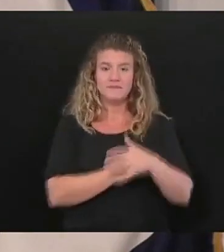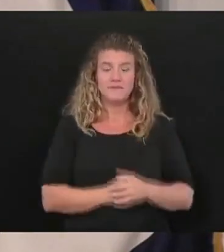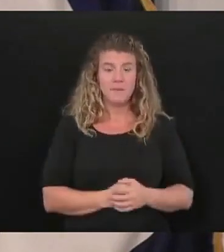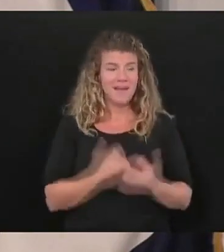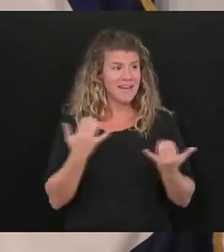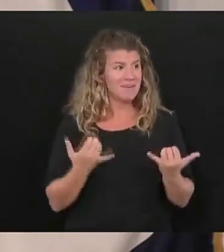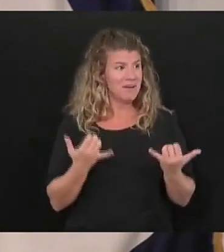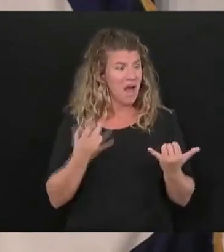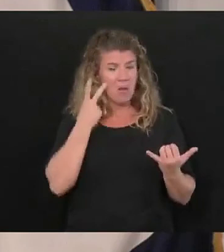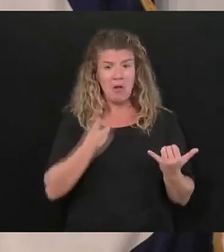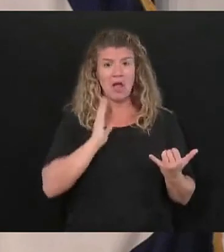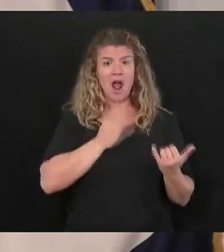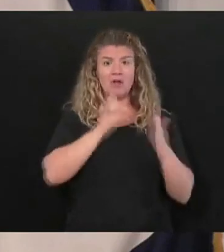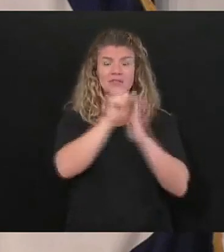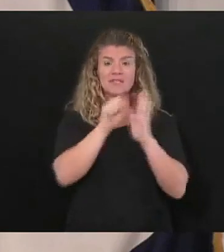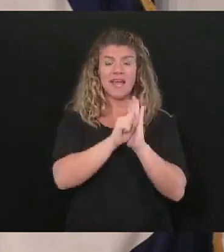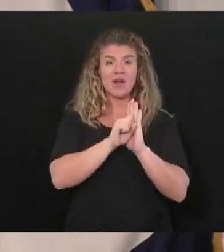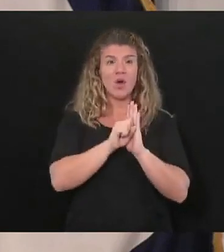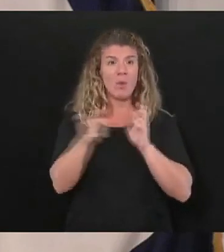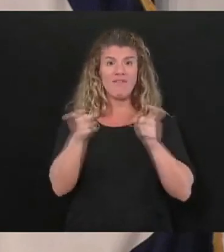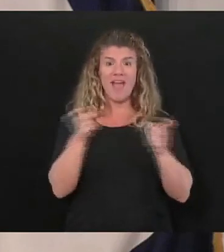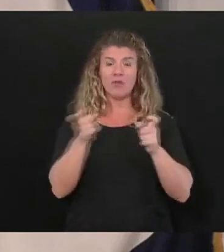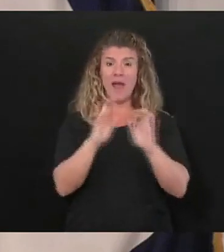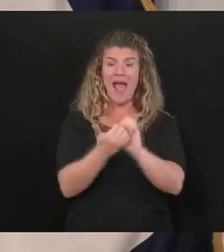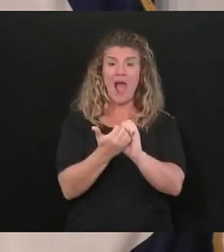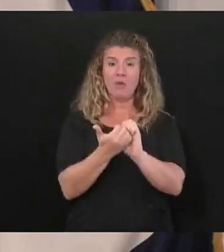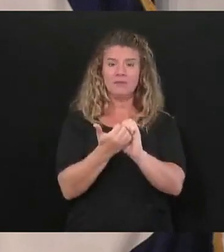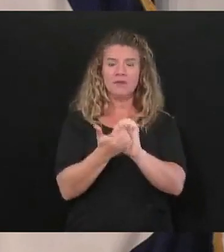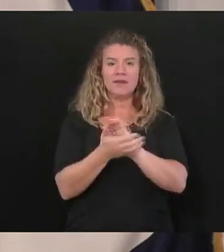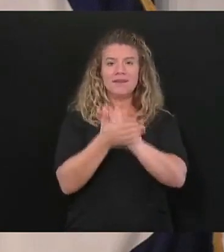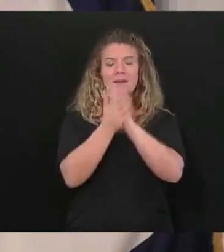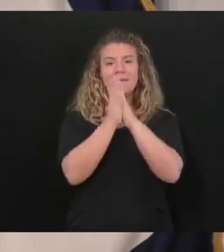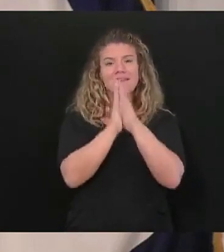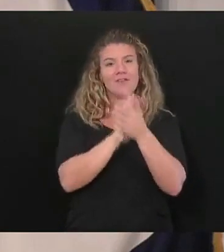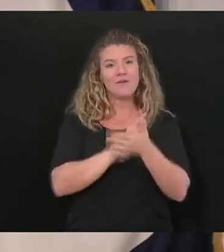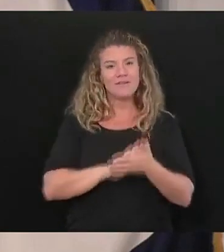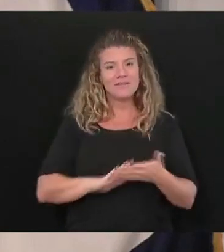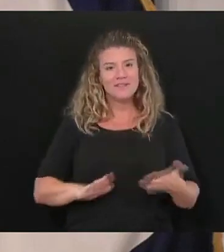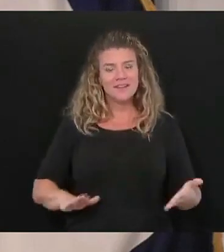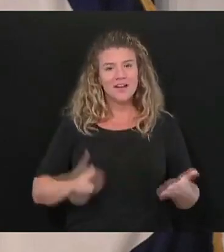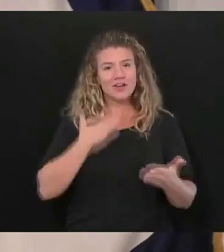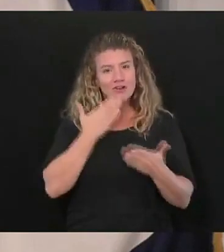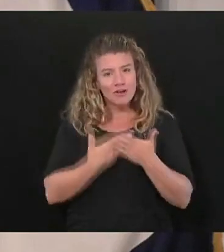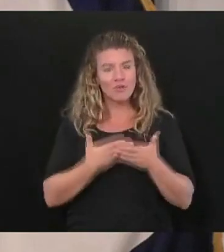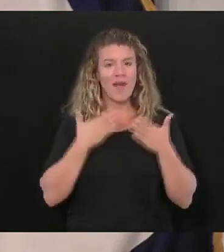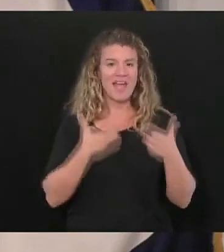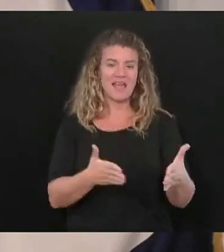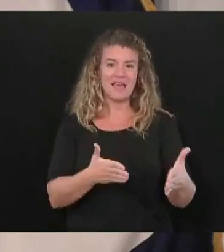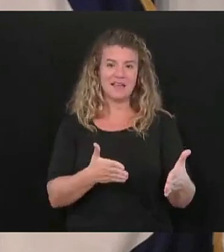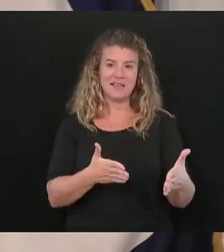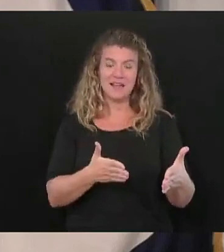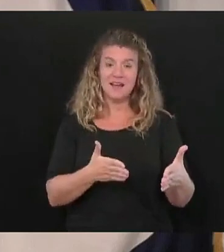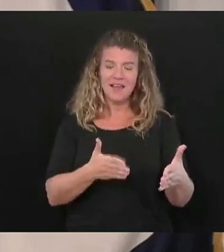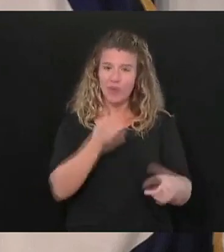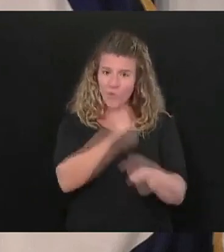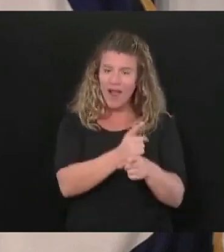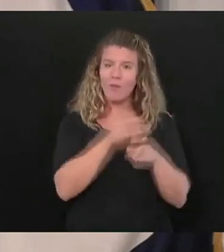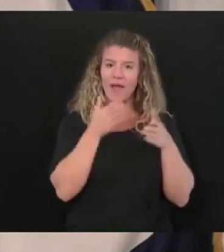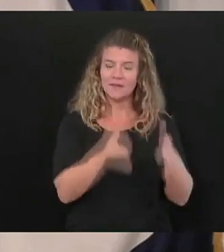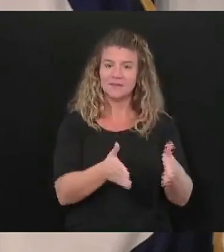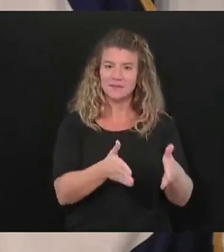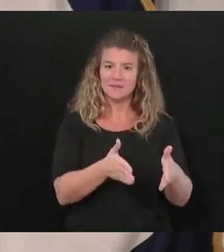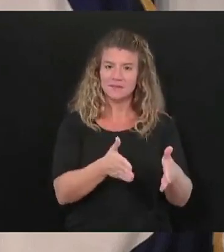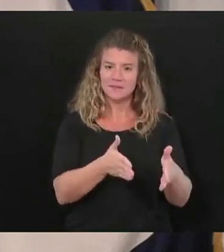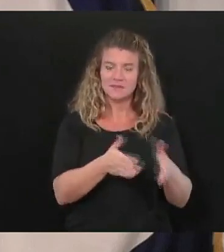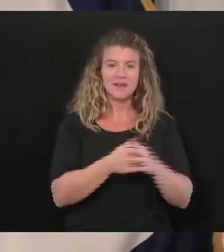handled it in West Virginia we've handled it in a peaceful and good way in the way that it should be handled and it